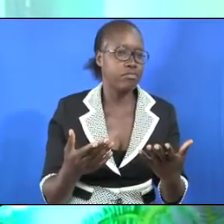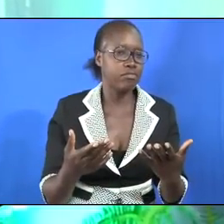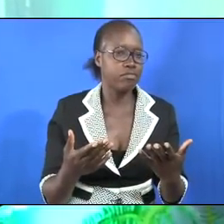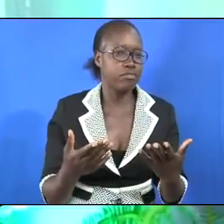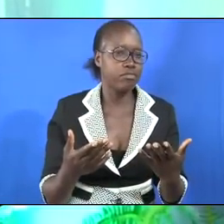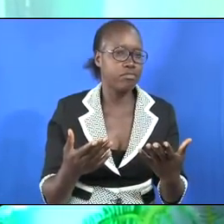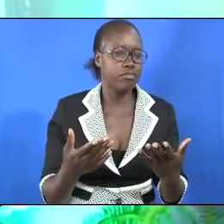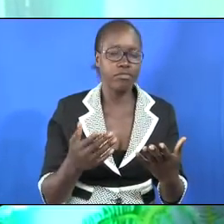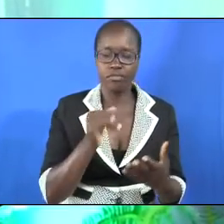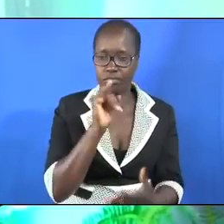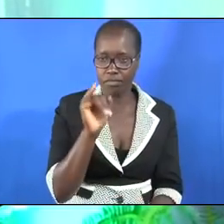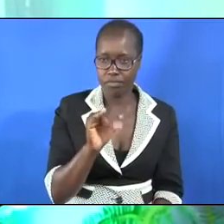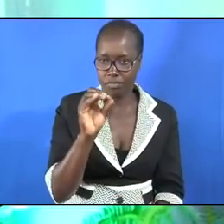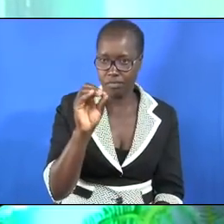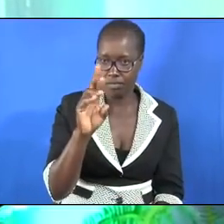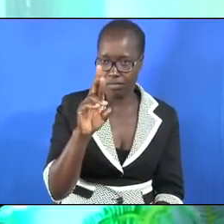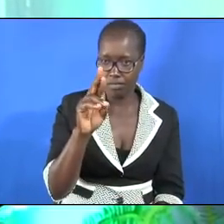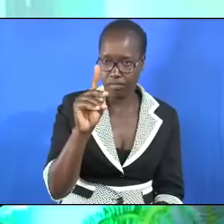in Jordan